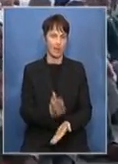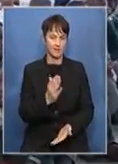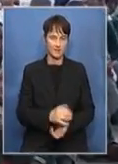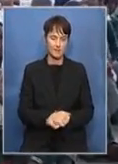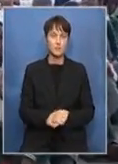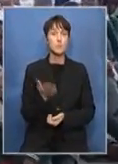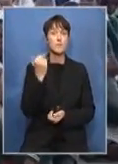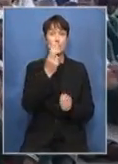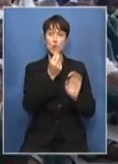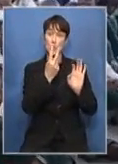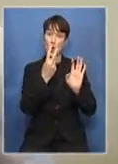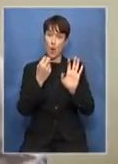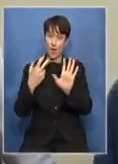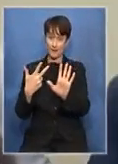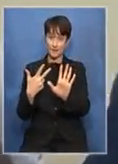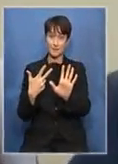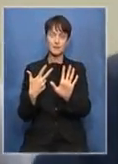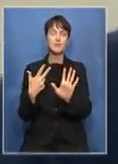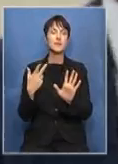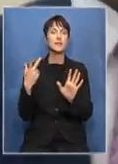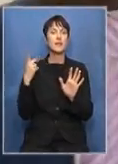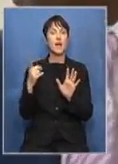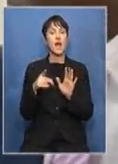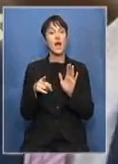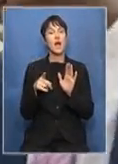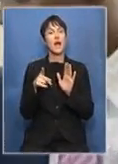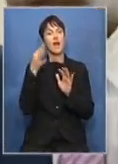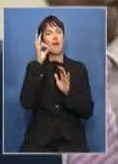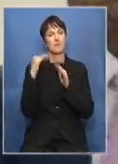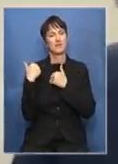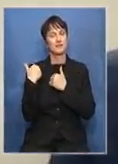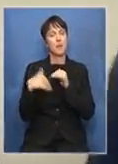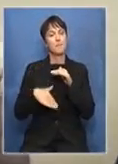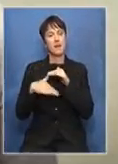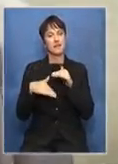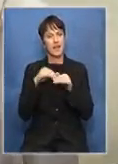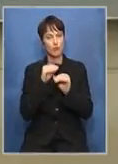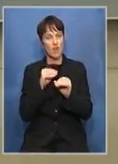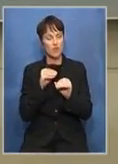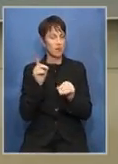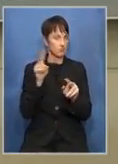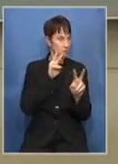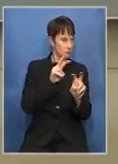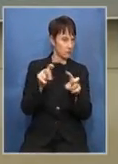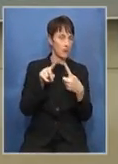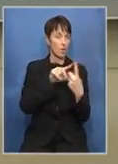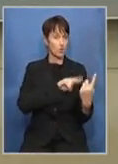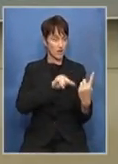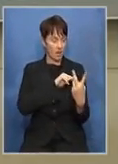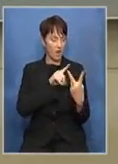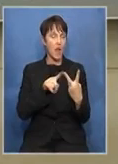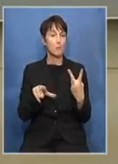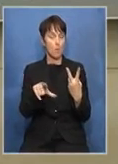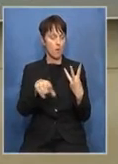In 2008, a study commissioned by the Basic Education Department found Kwazul Natal, Limpopo and the Eastern